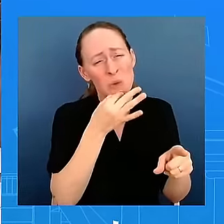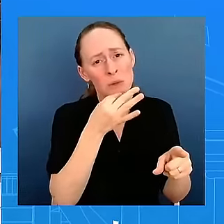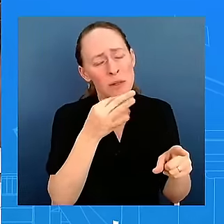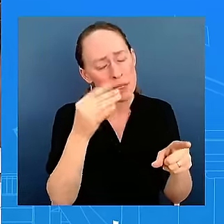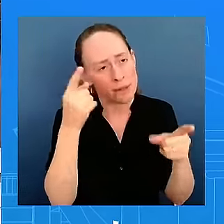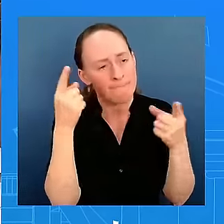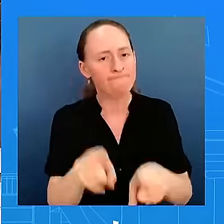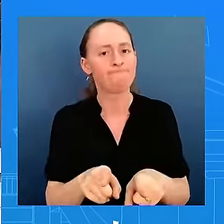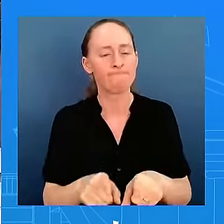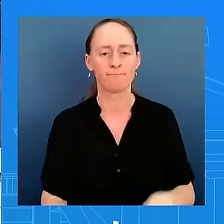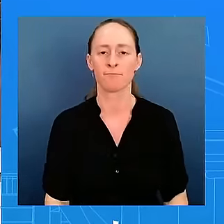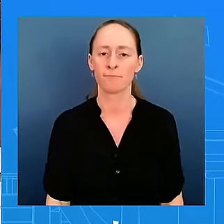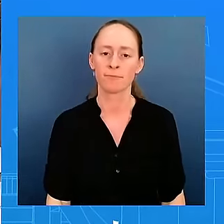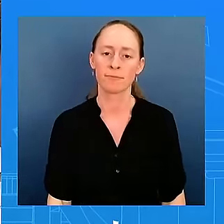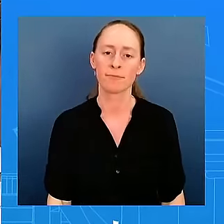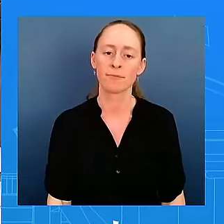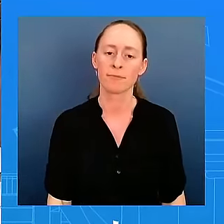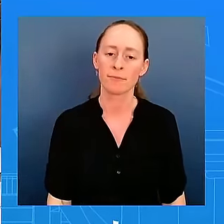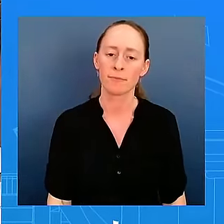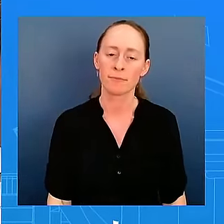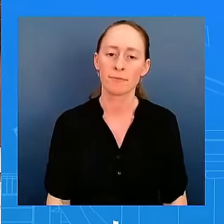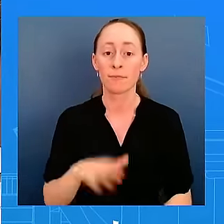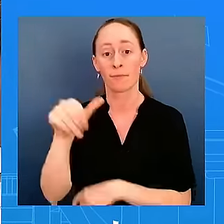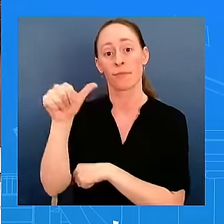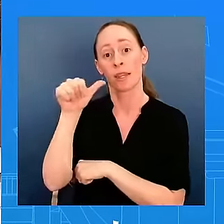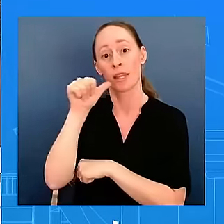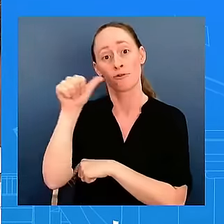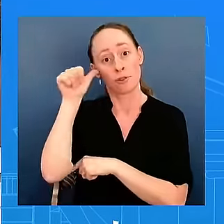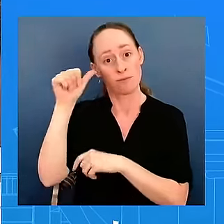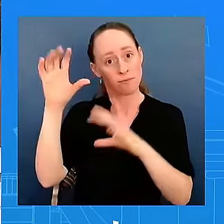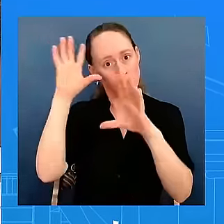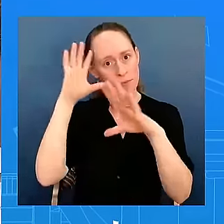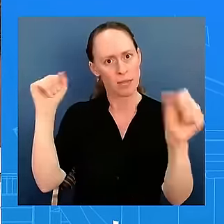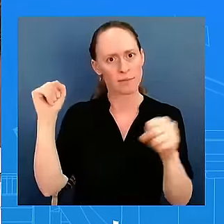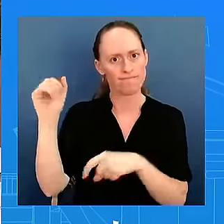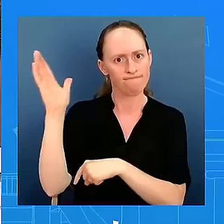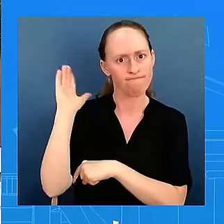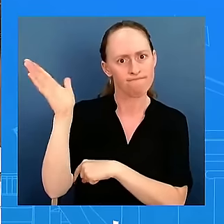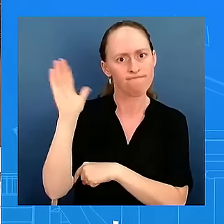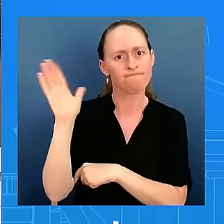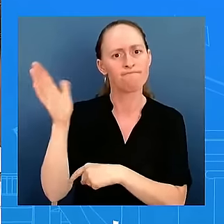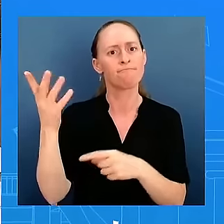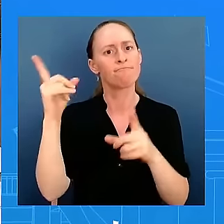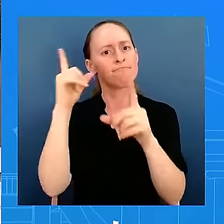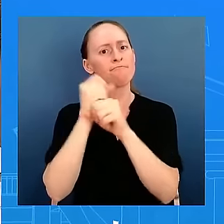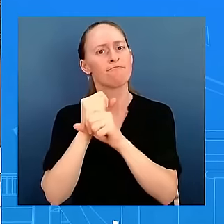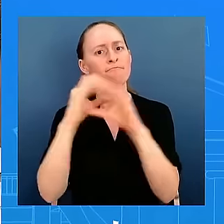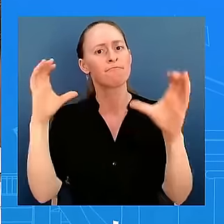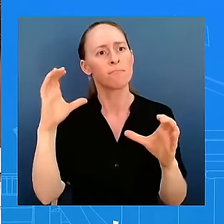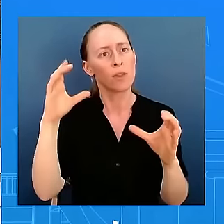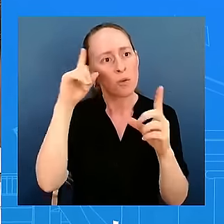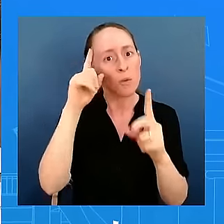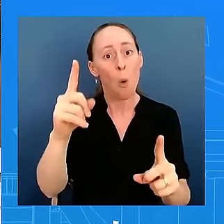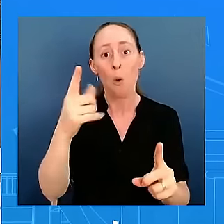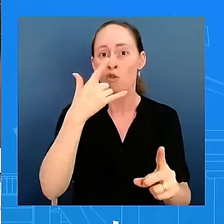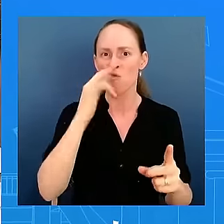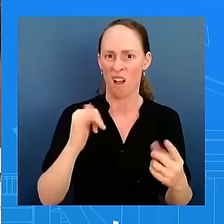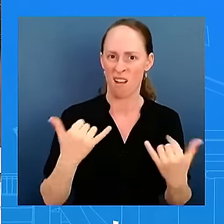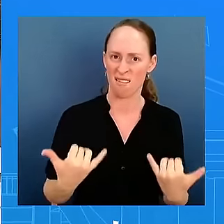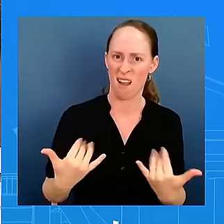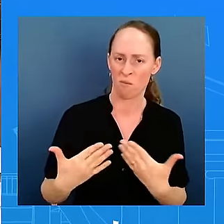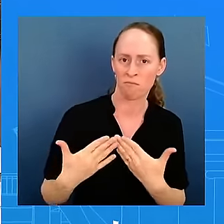goals in his remaining six months in office. One of those goals is to get back those